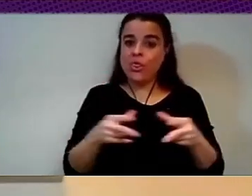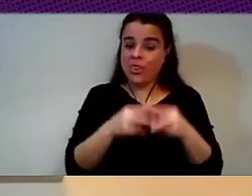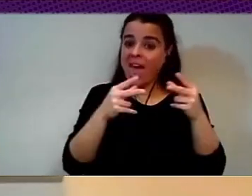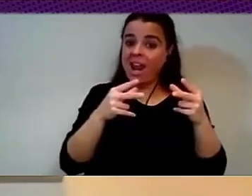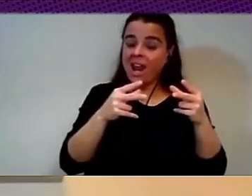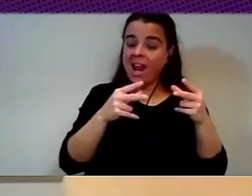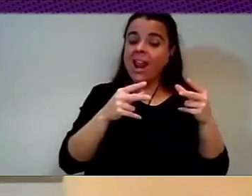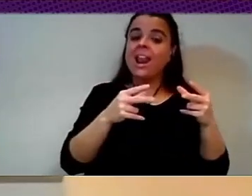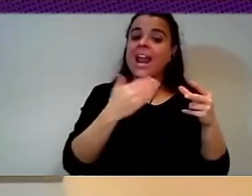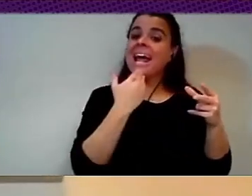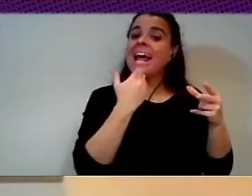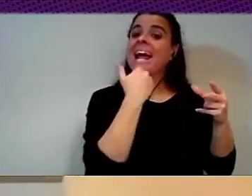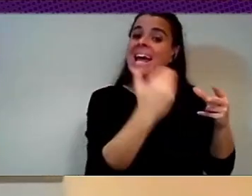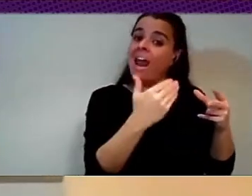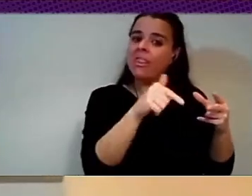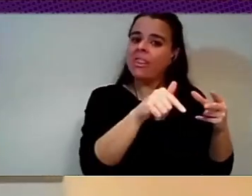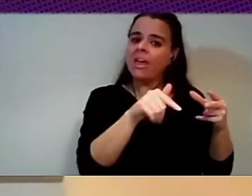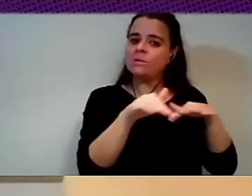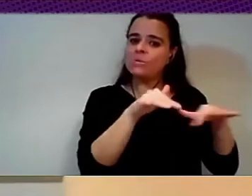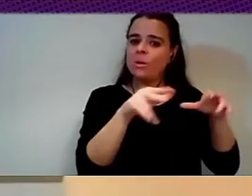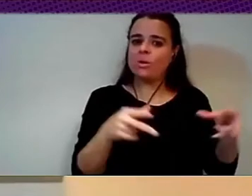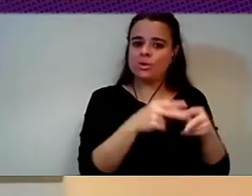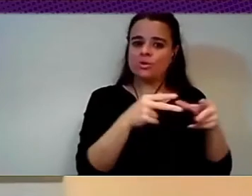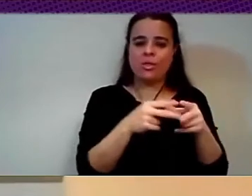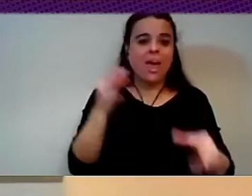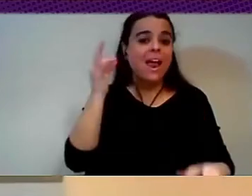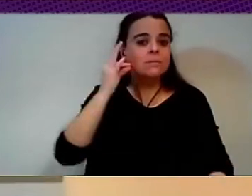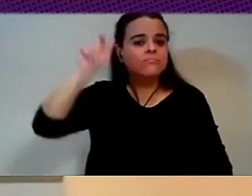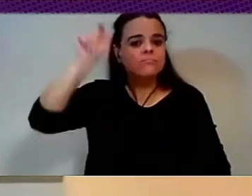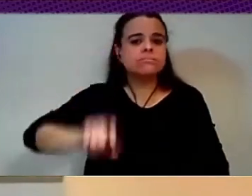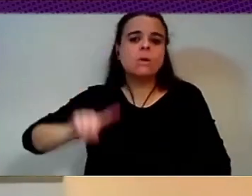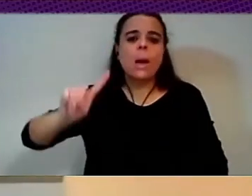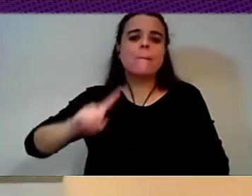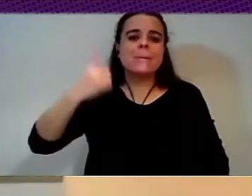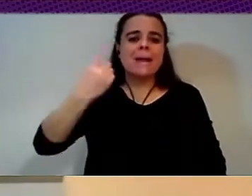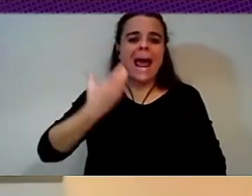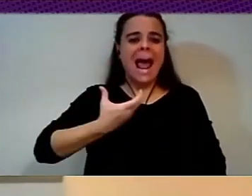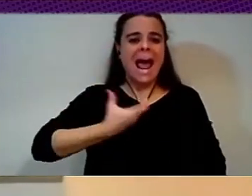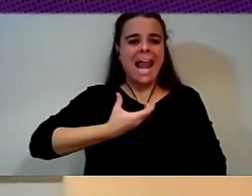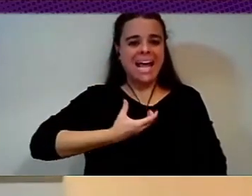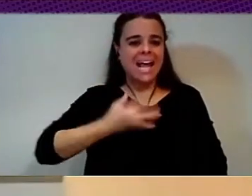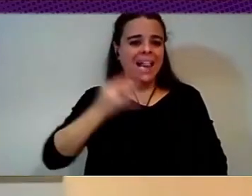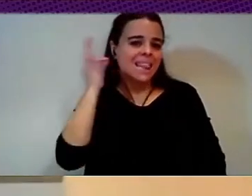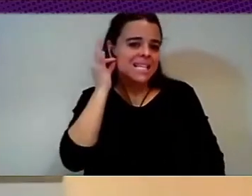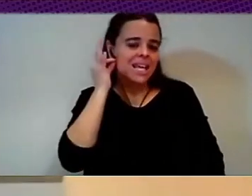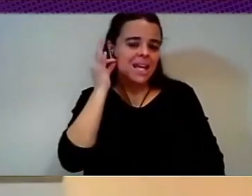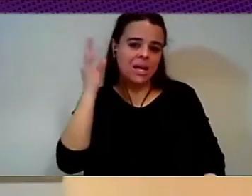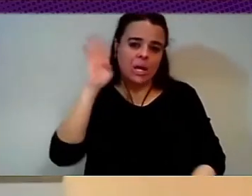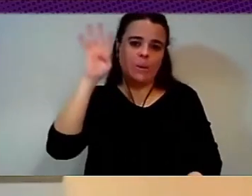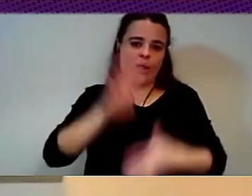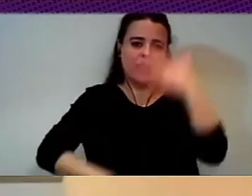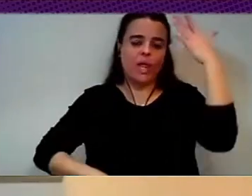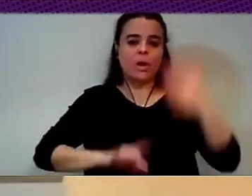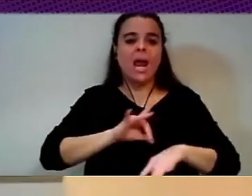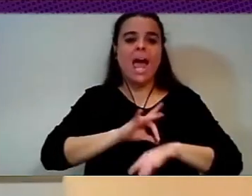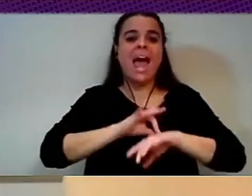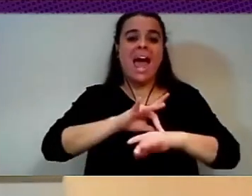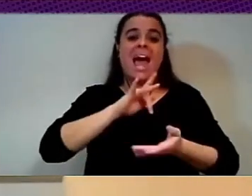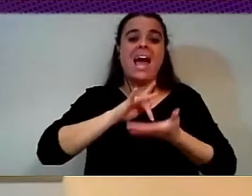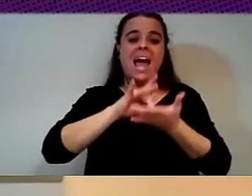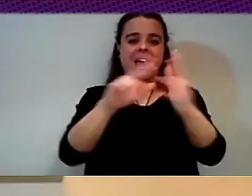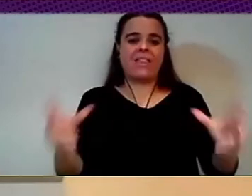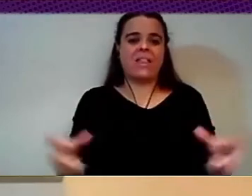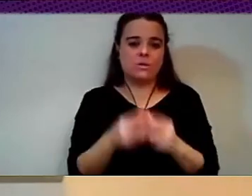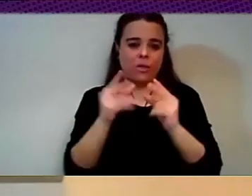mayor in Barcelona with a very strong social agenda. And we knew that to become